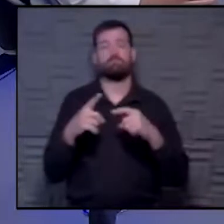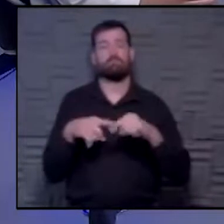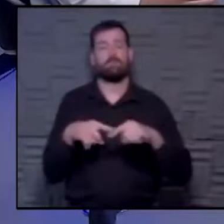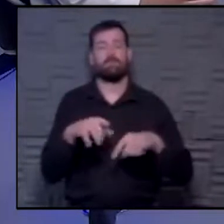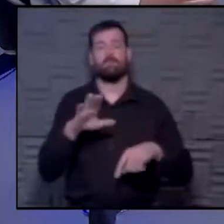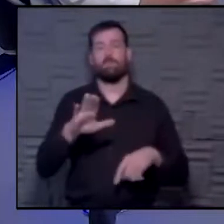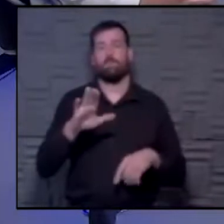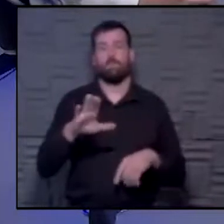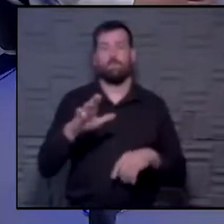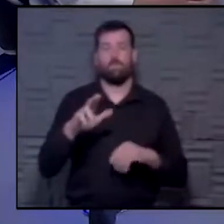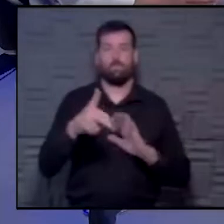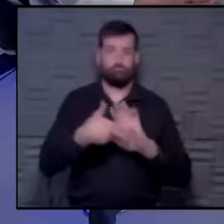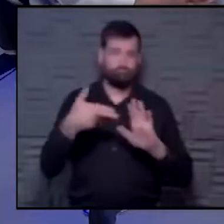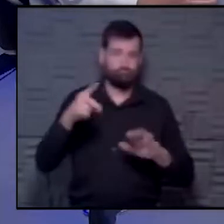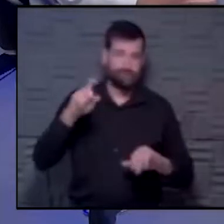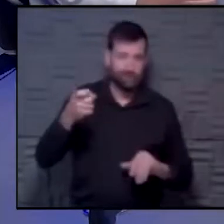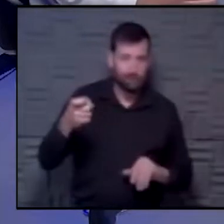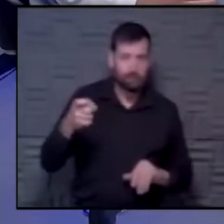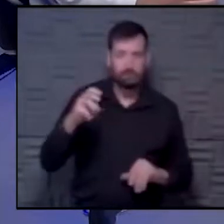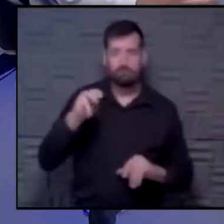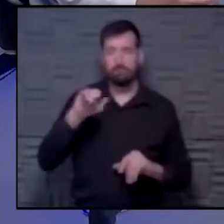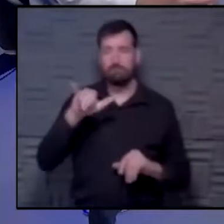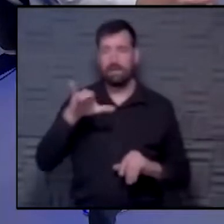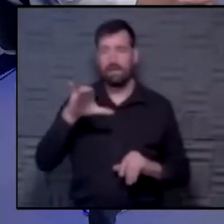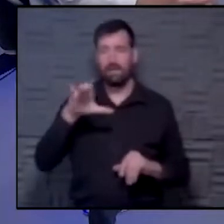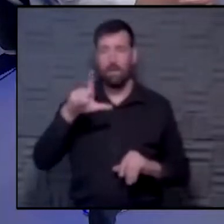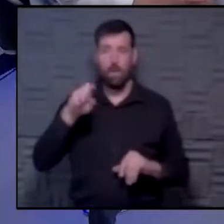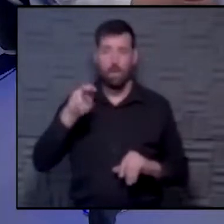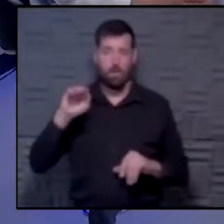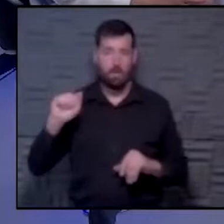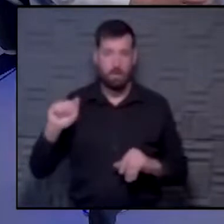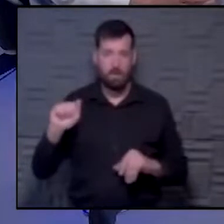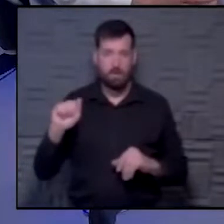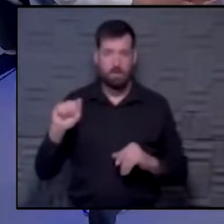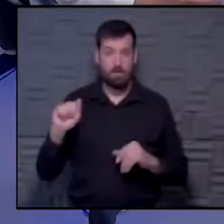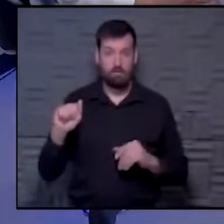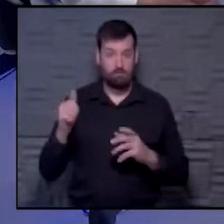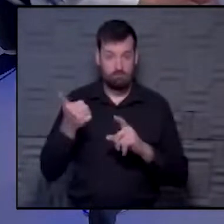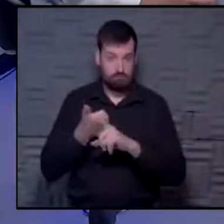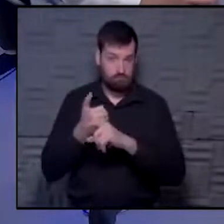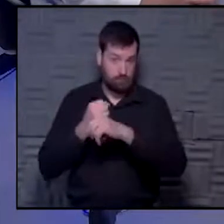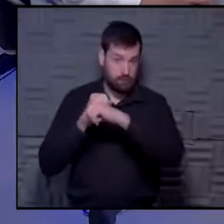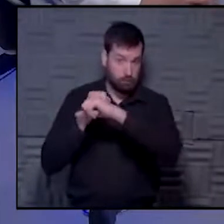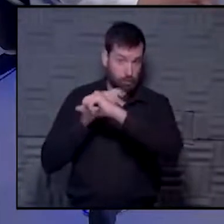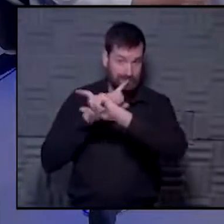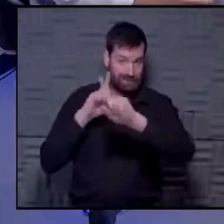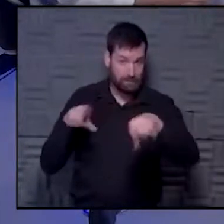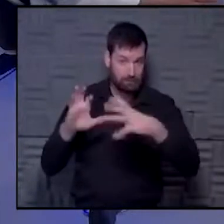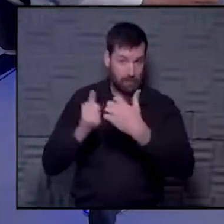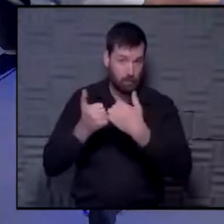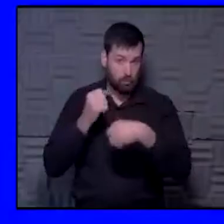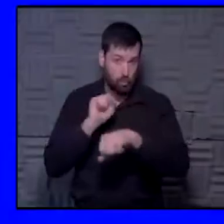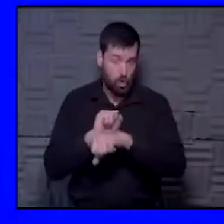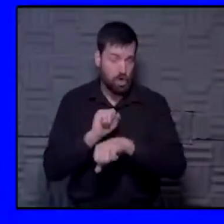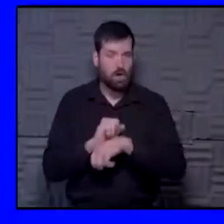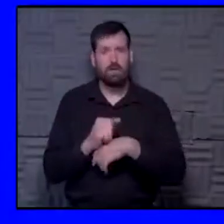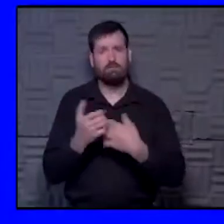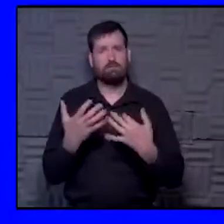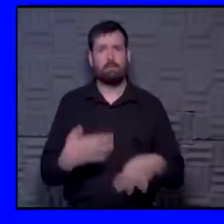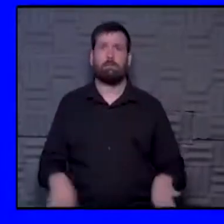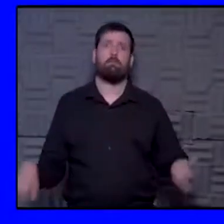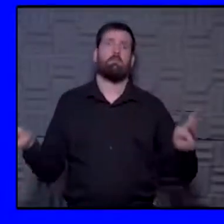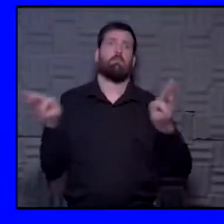diagnosis is, myeloma, you know, we don't know how well your immune system is working in general. So you have to get that